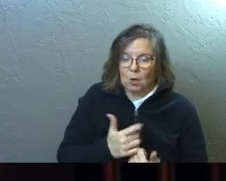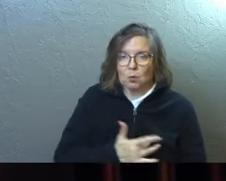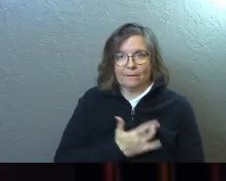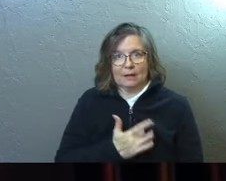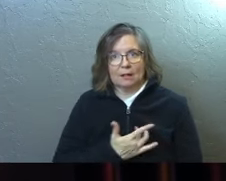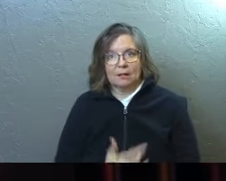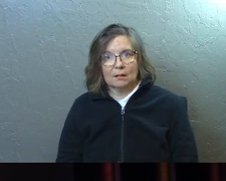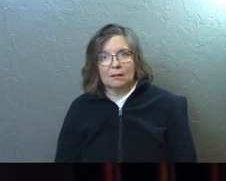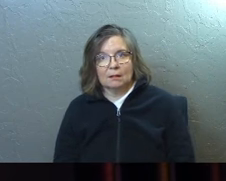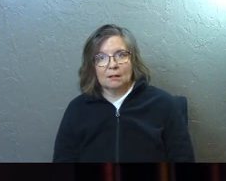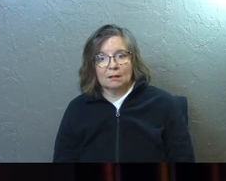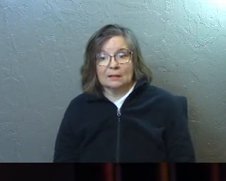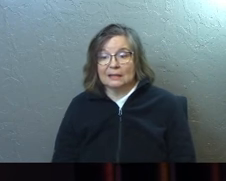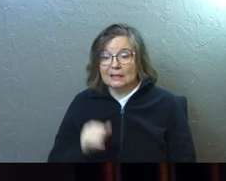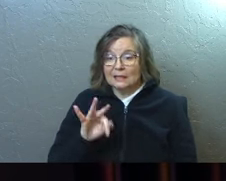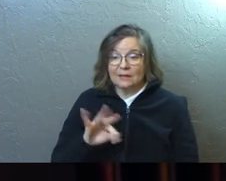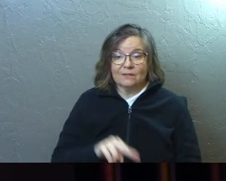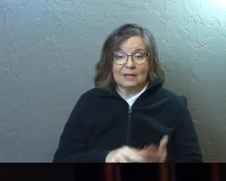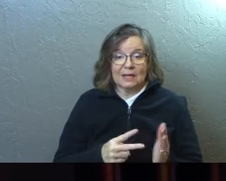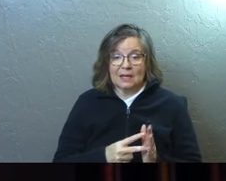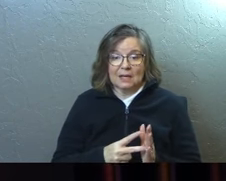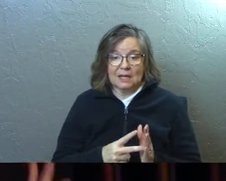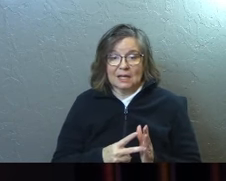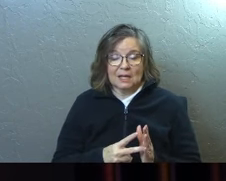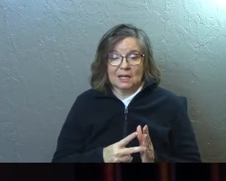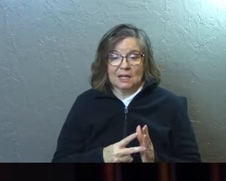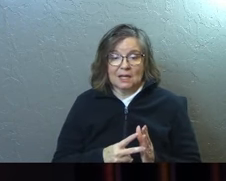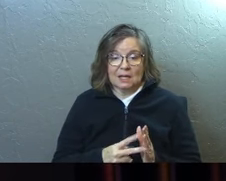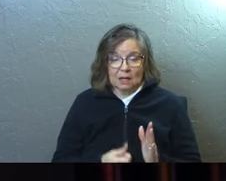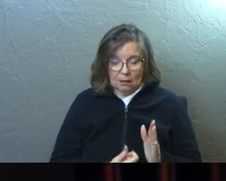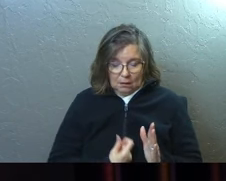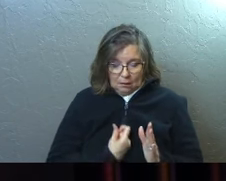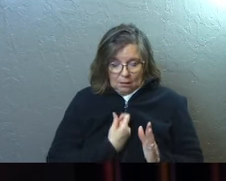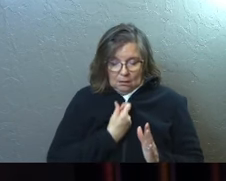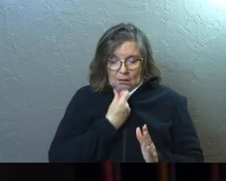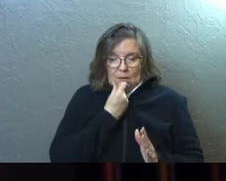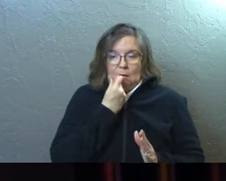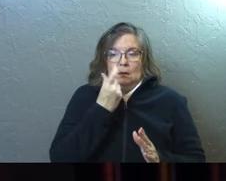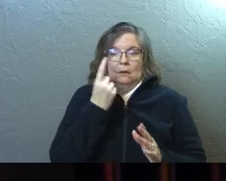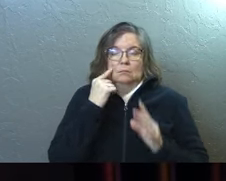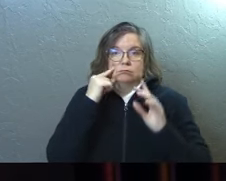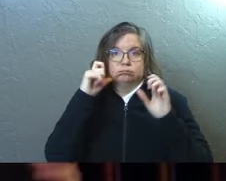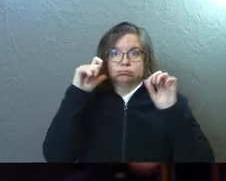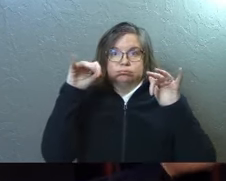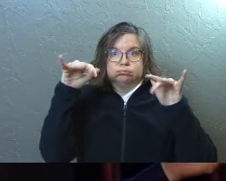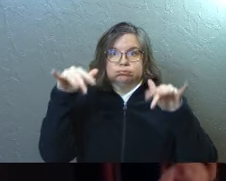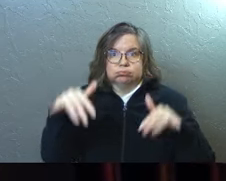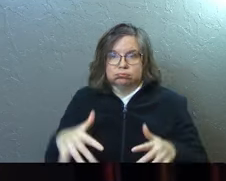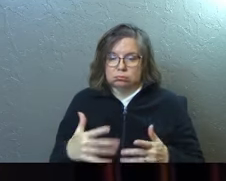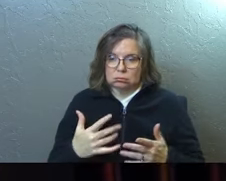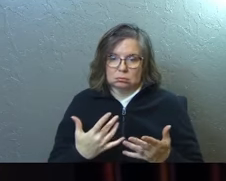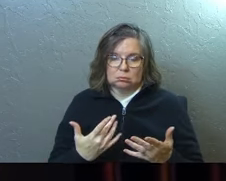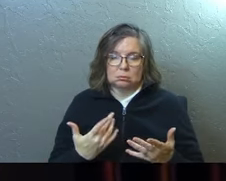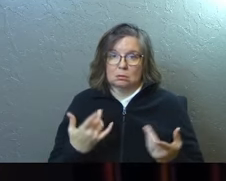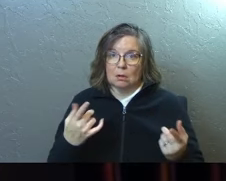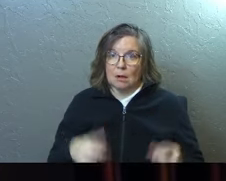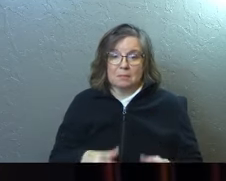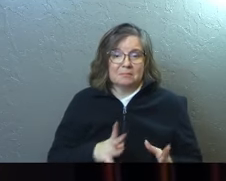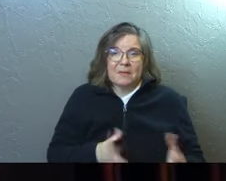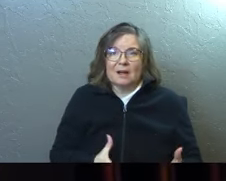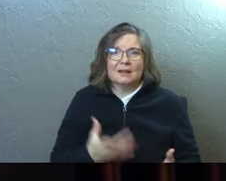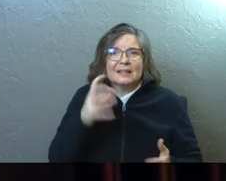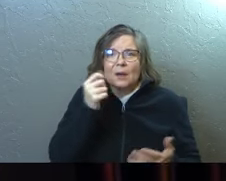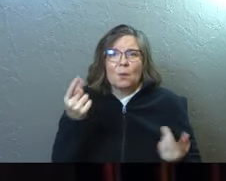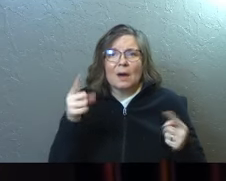feel. Even if that means they come all the way up out of your mouth, right? And you vomit all the stuff out in front of him.